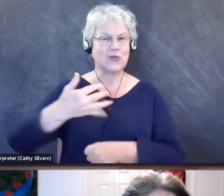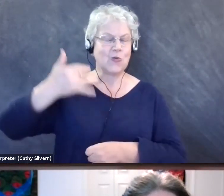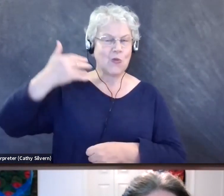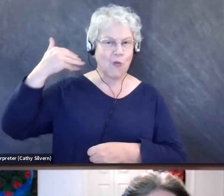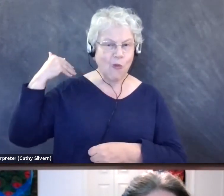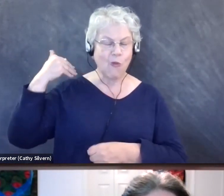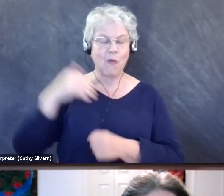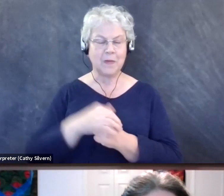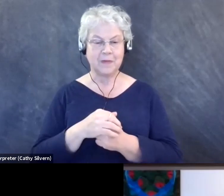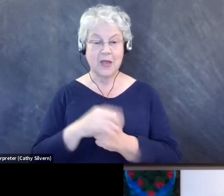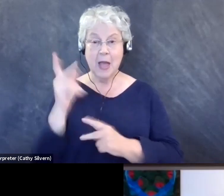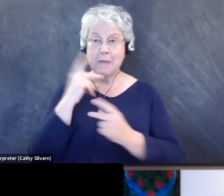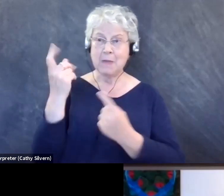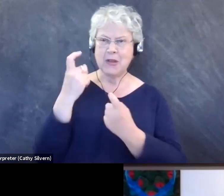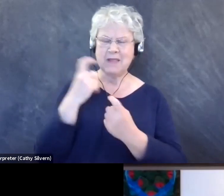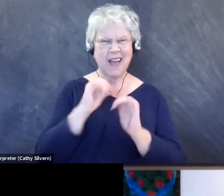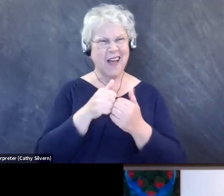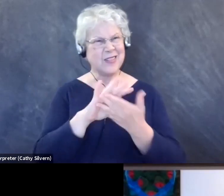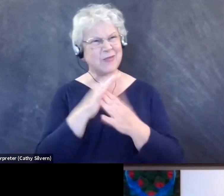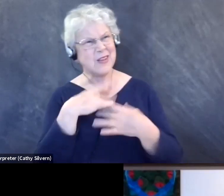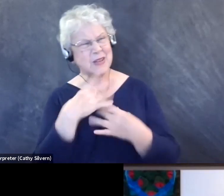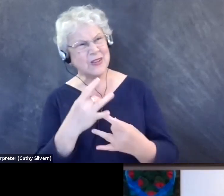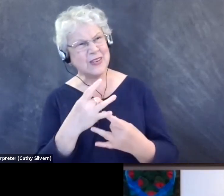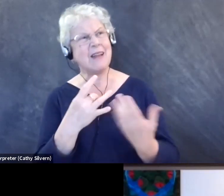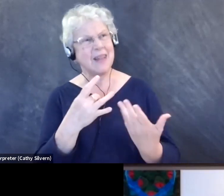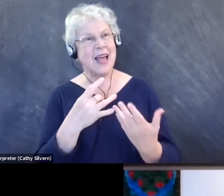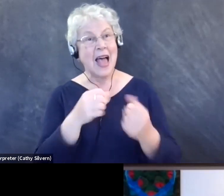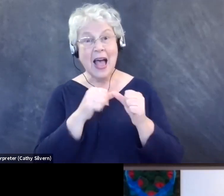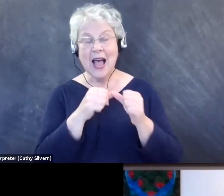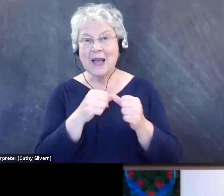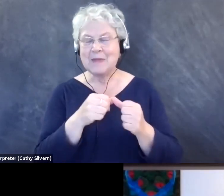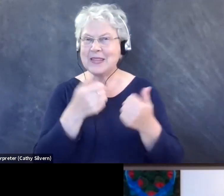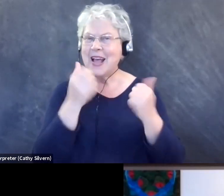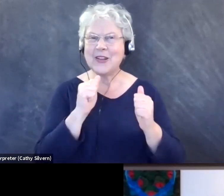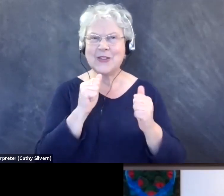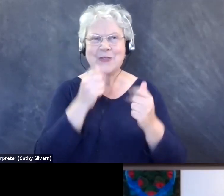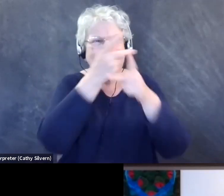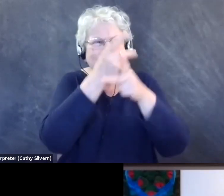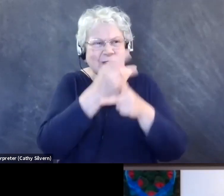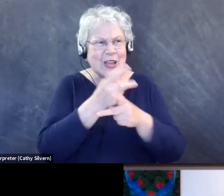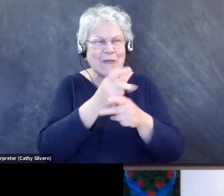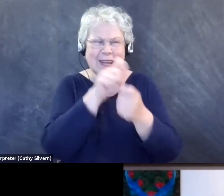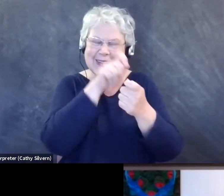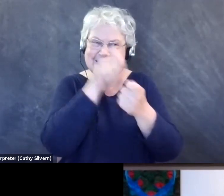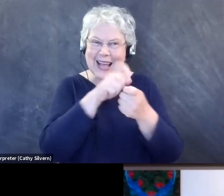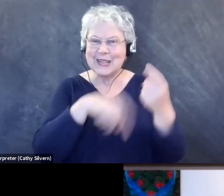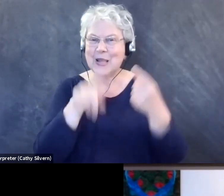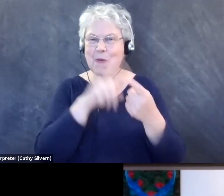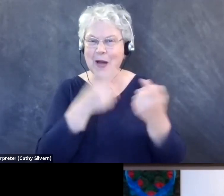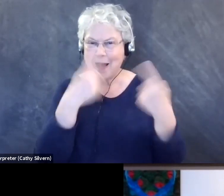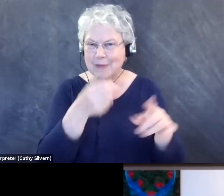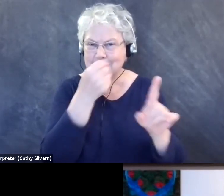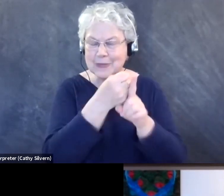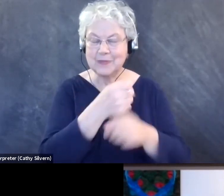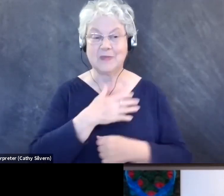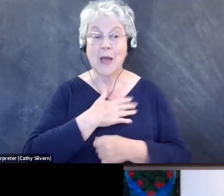You know, people ask me, how'd you get into birding? And I'm still having a hard time pinpointing exactly what it was. But I did have a